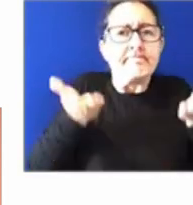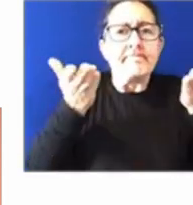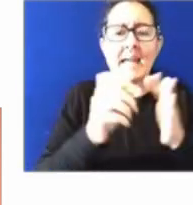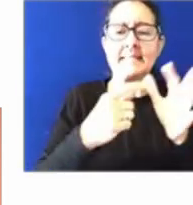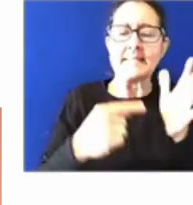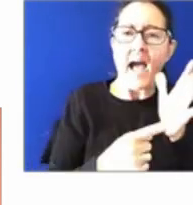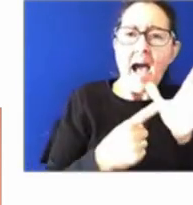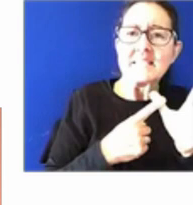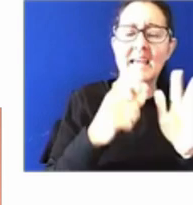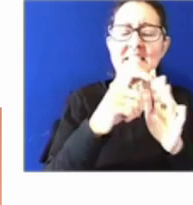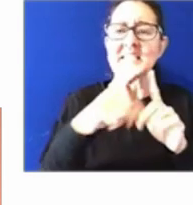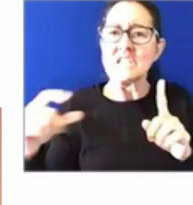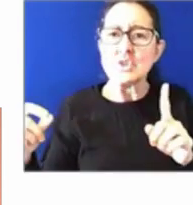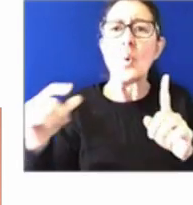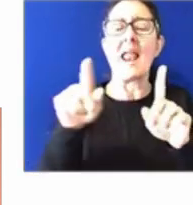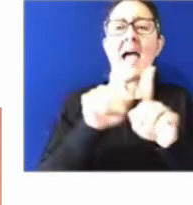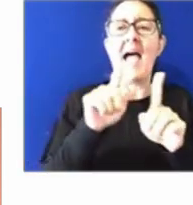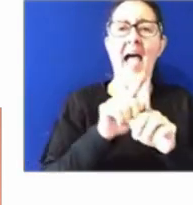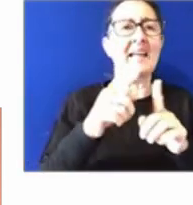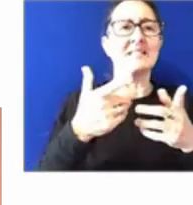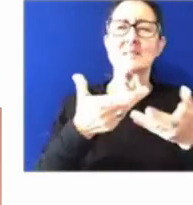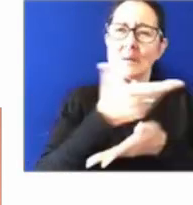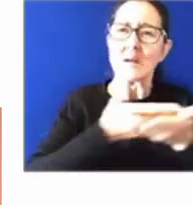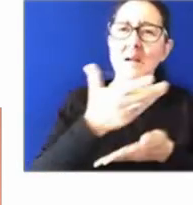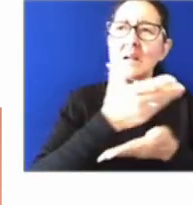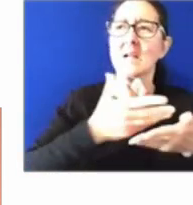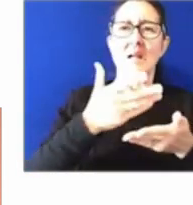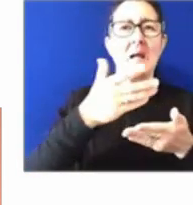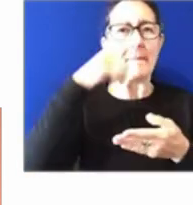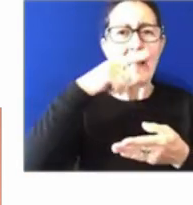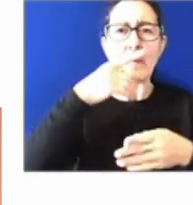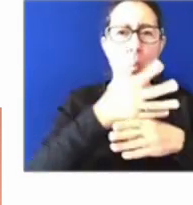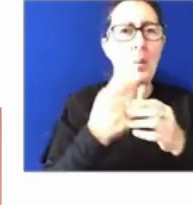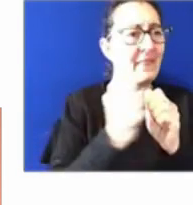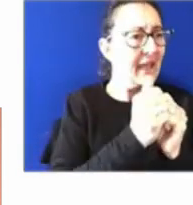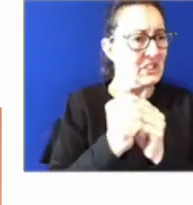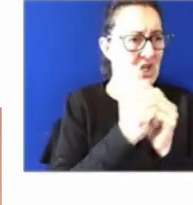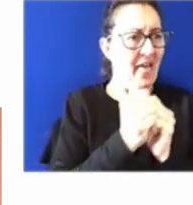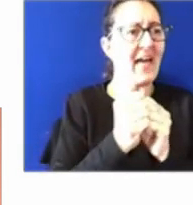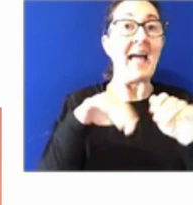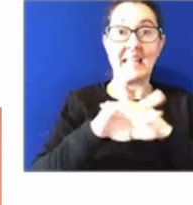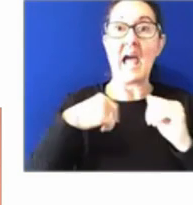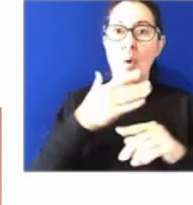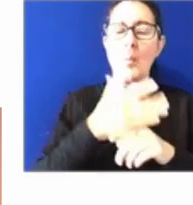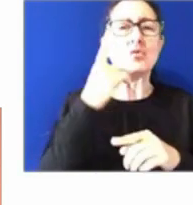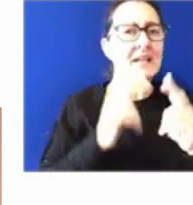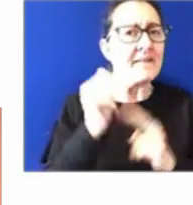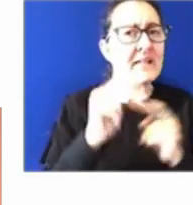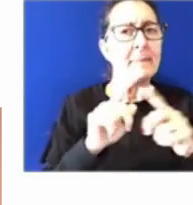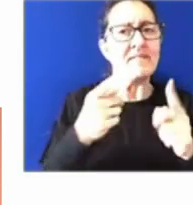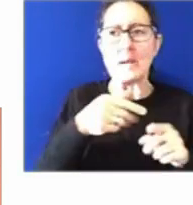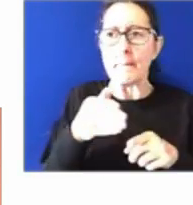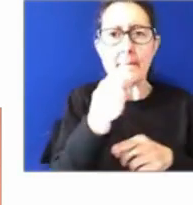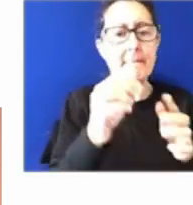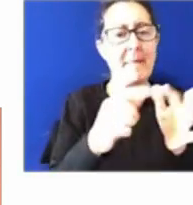particularly the SES. Developing entry pathways and career development opportunities right across